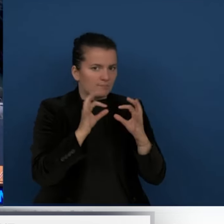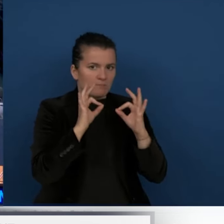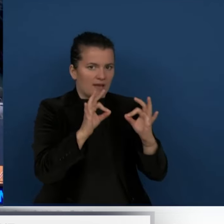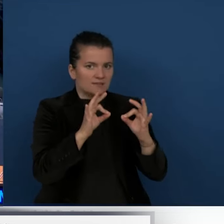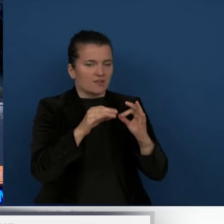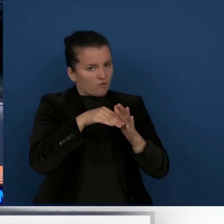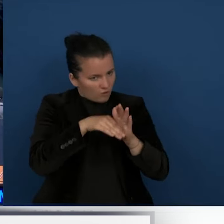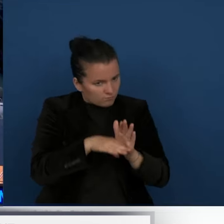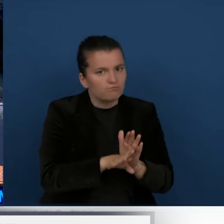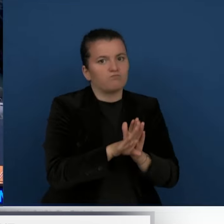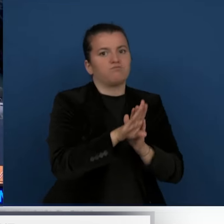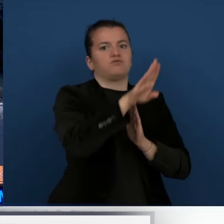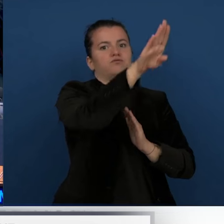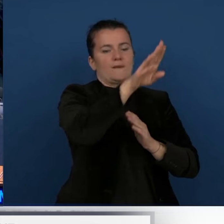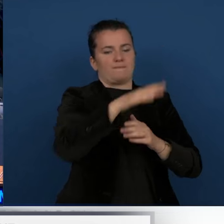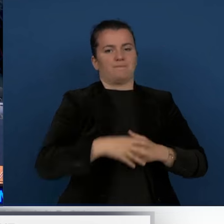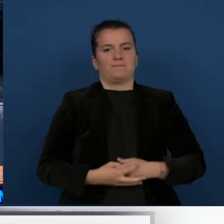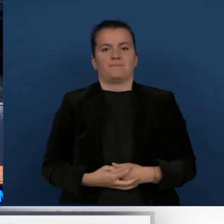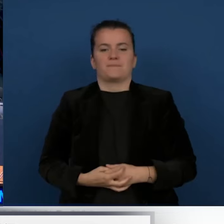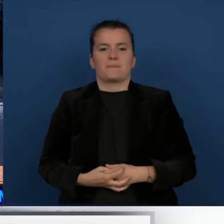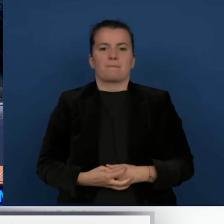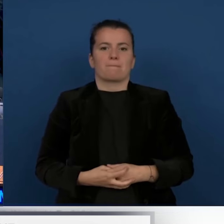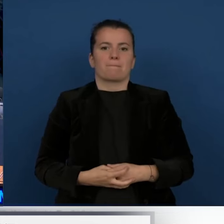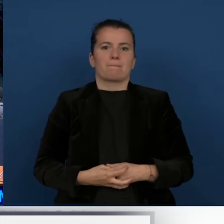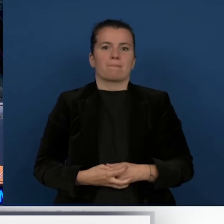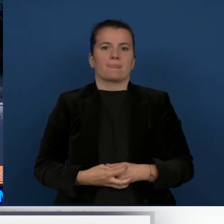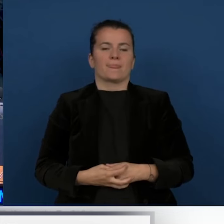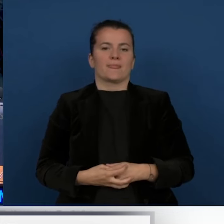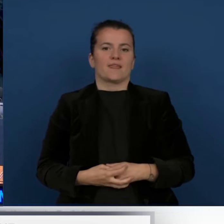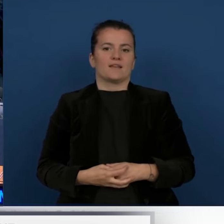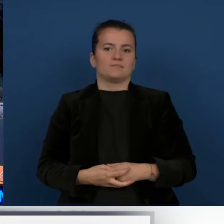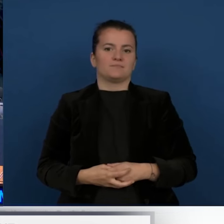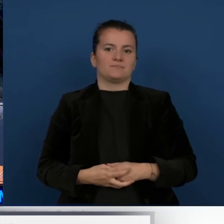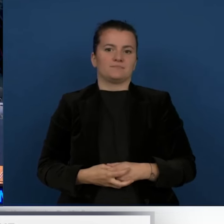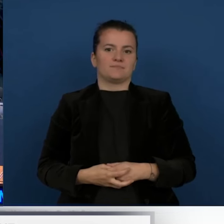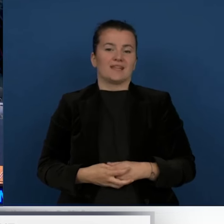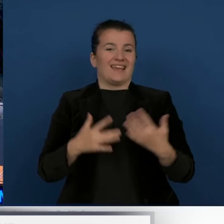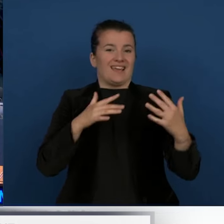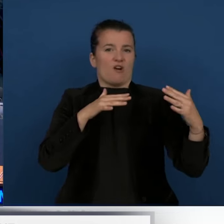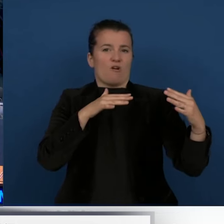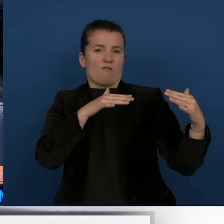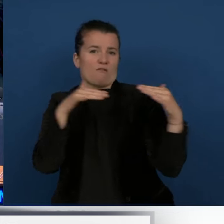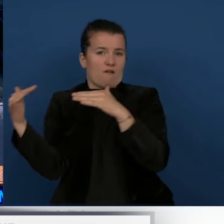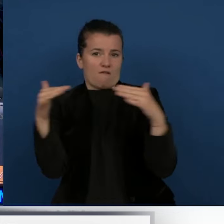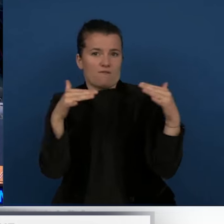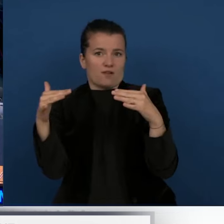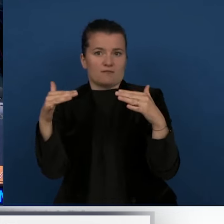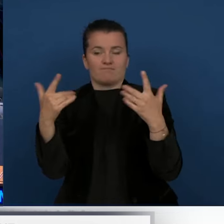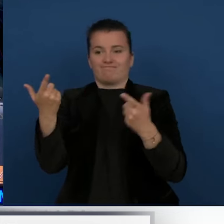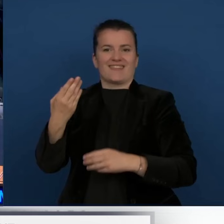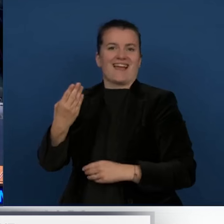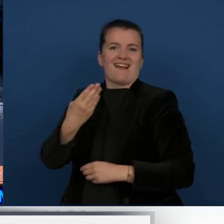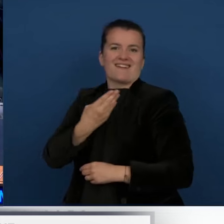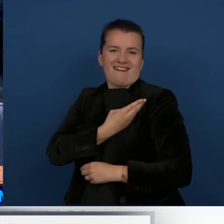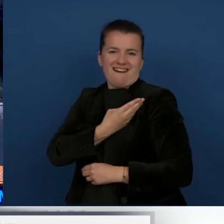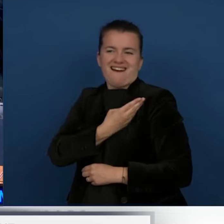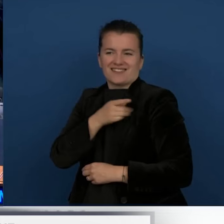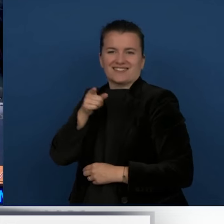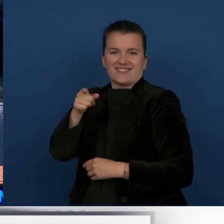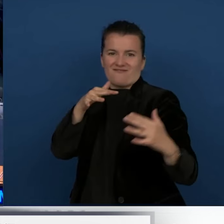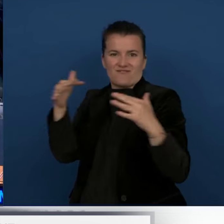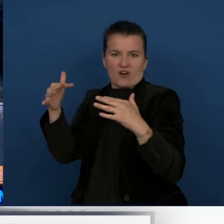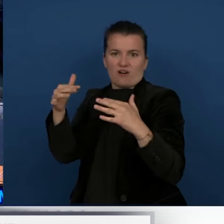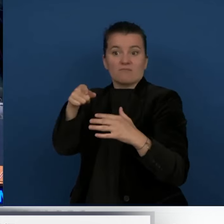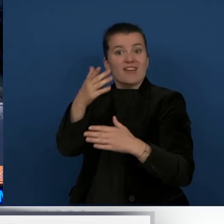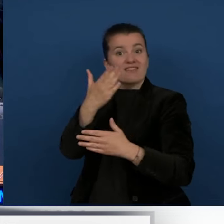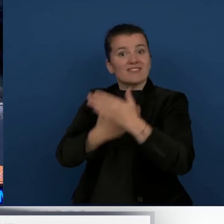prevalence of acquired disability as a result of conflict such as the war in Gaza is a stark reminder of the need for more